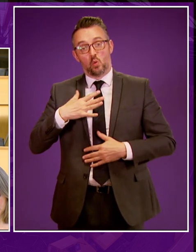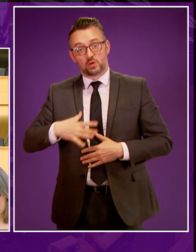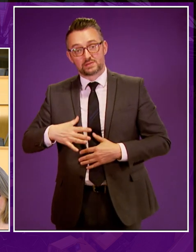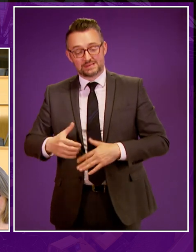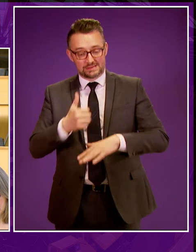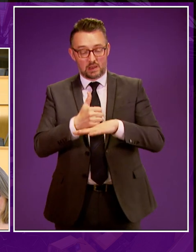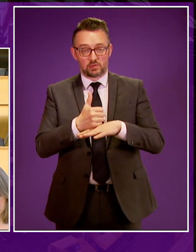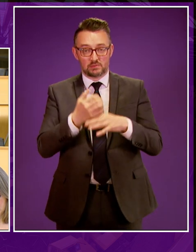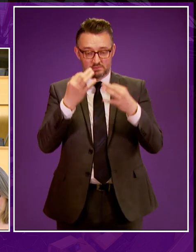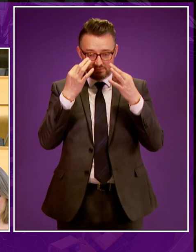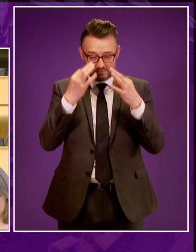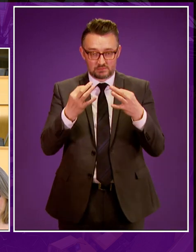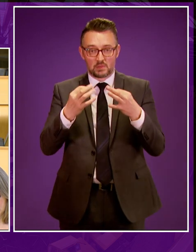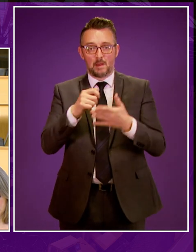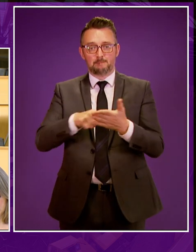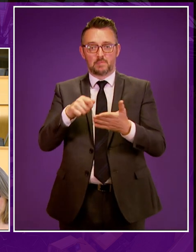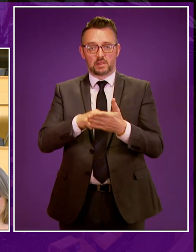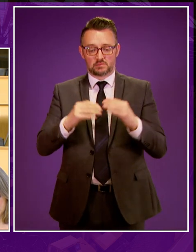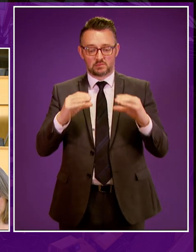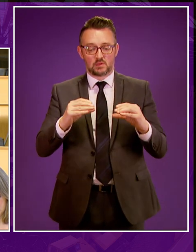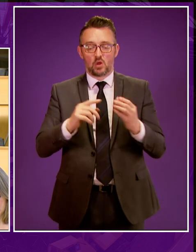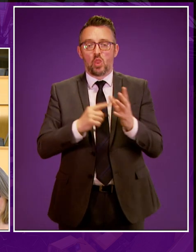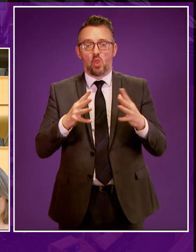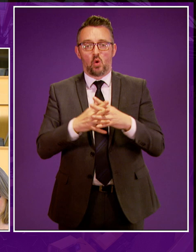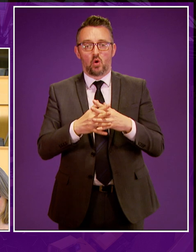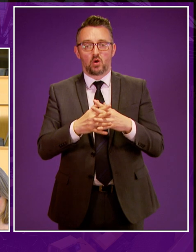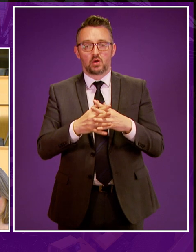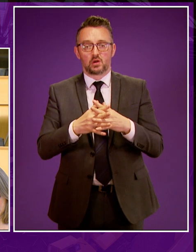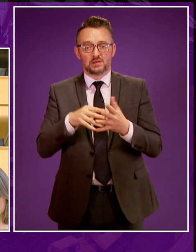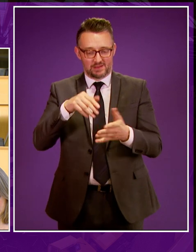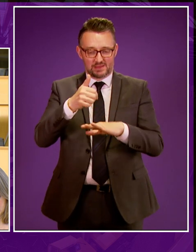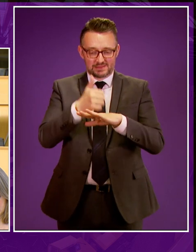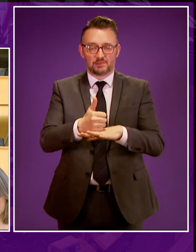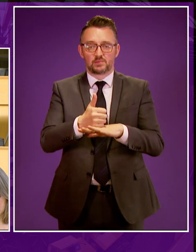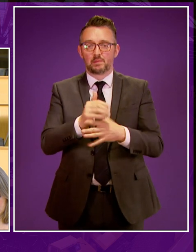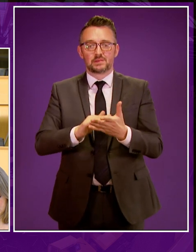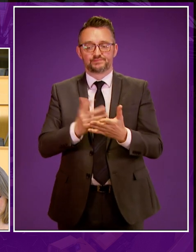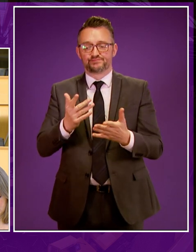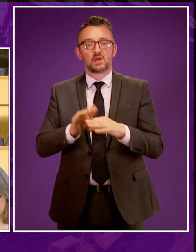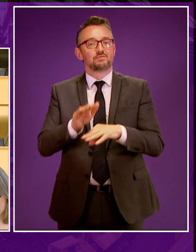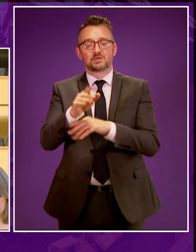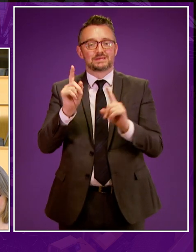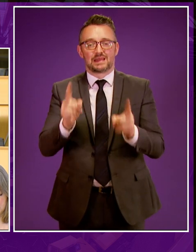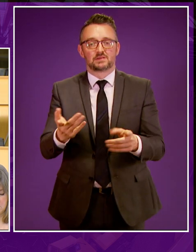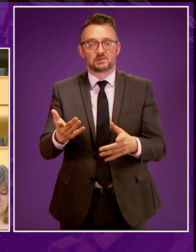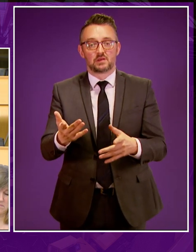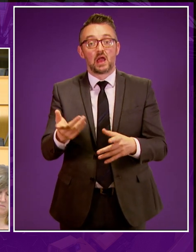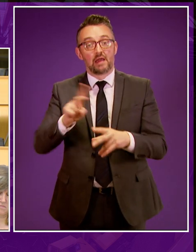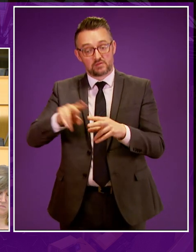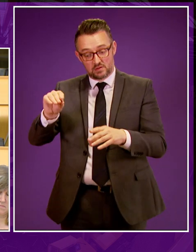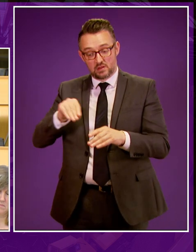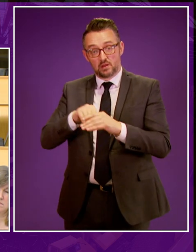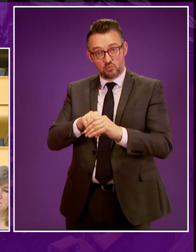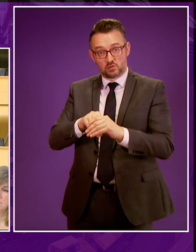a watertight ban with a firm basis in planning law. And putting the ban into the national planning framework